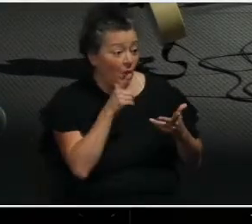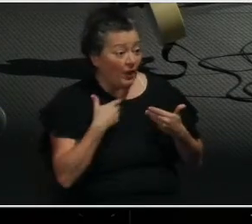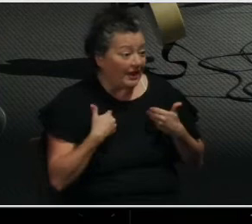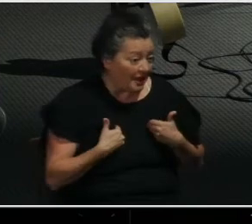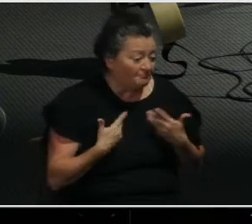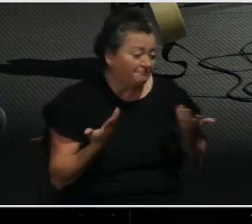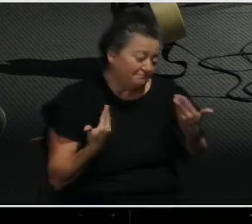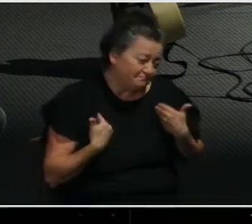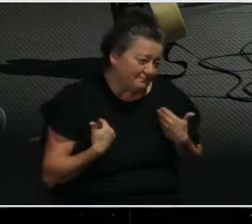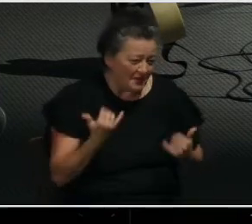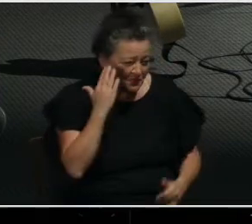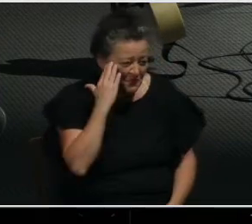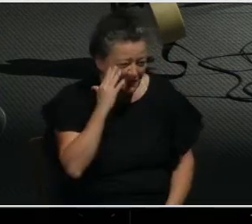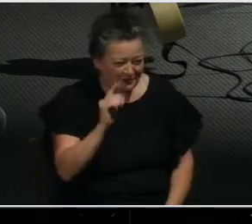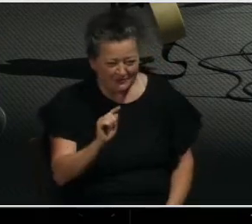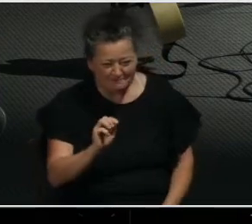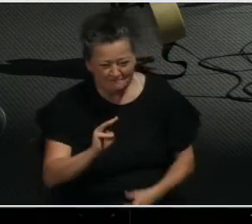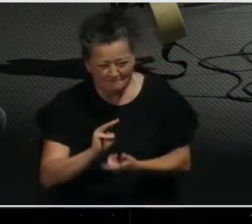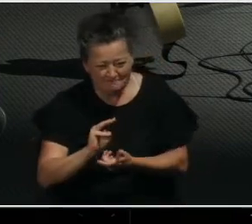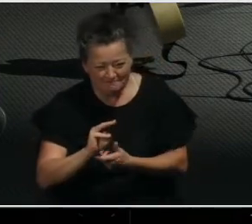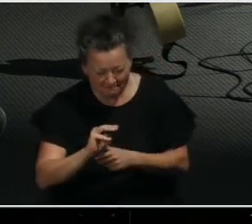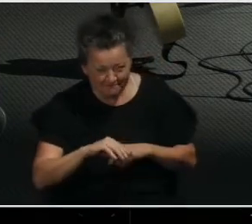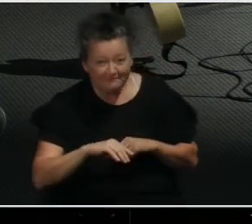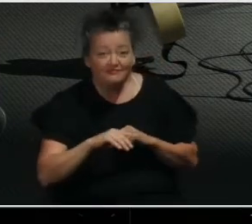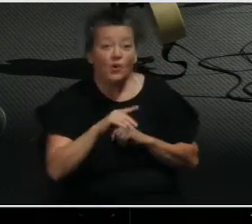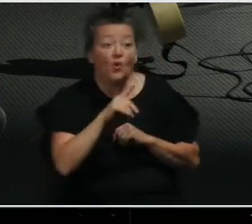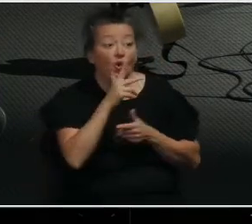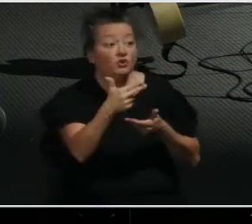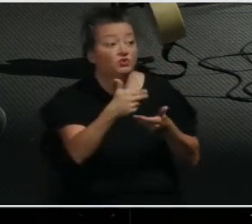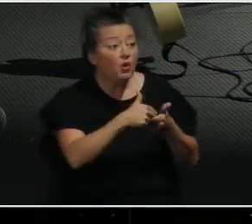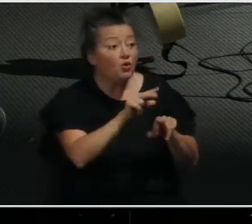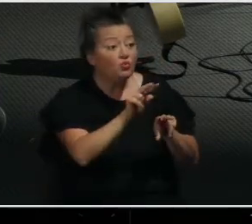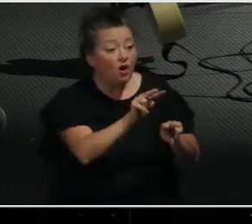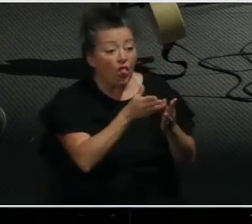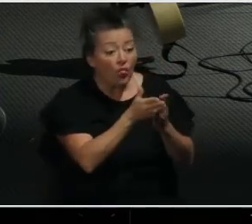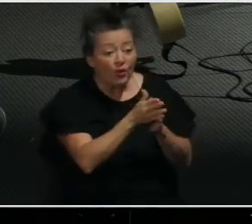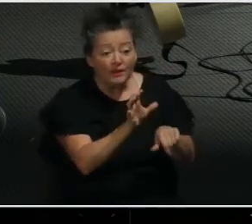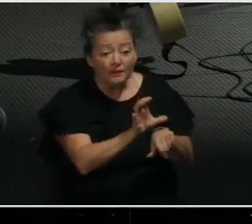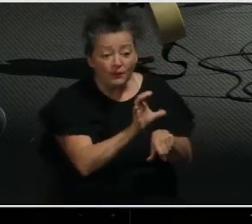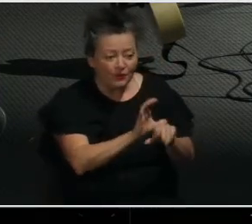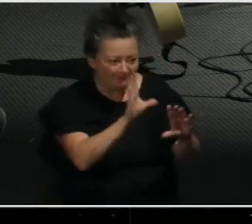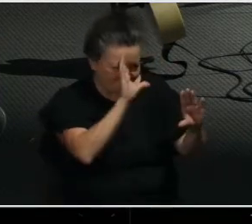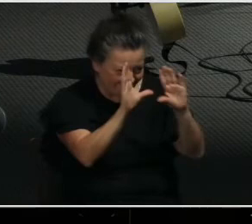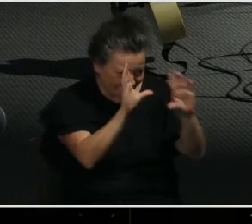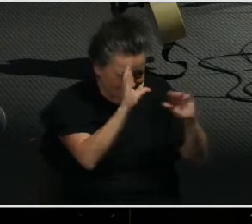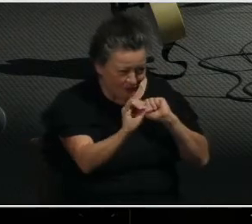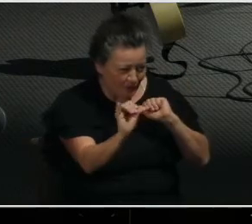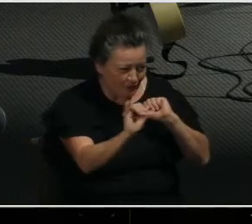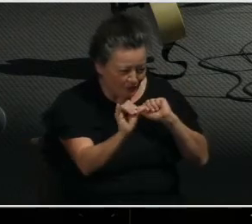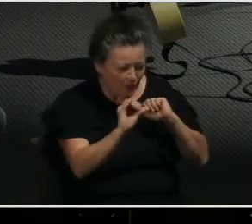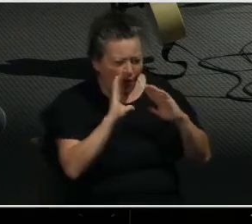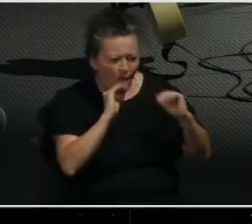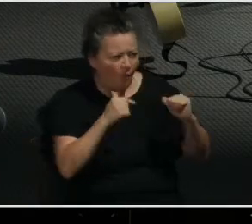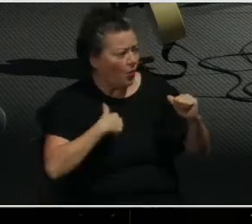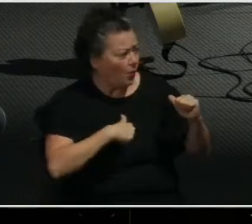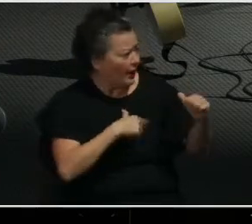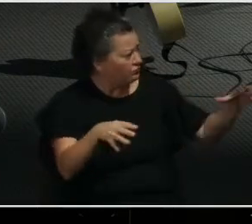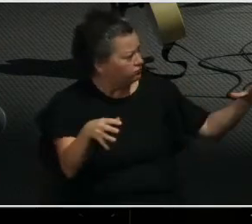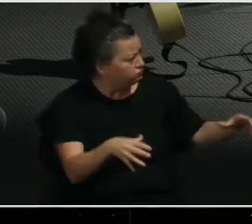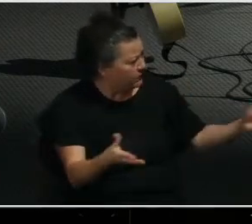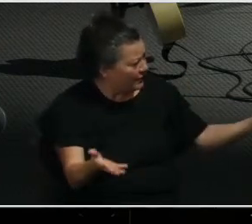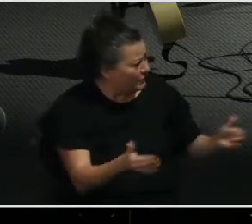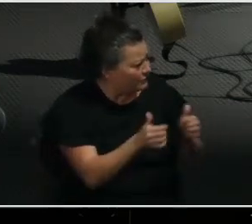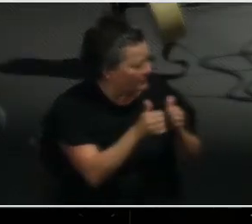here today. And we pray that this time together will be a blessing for you and an encouragement